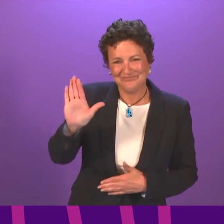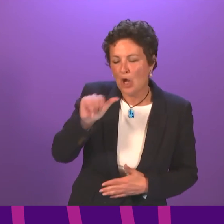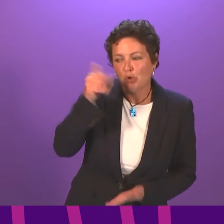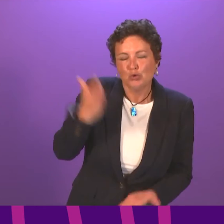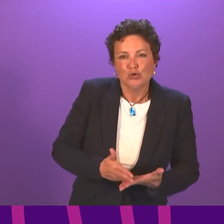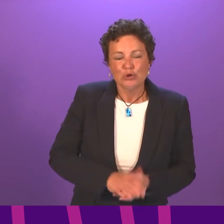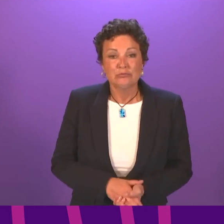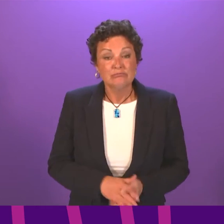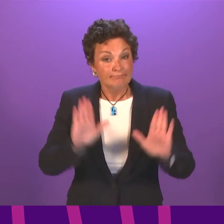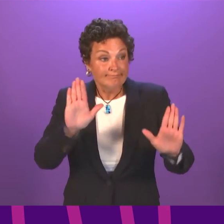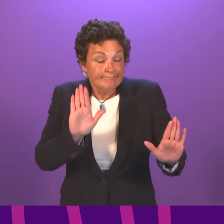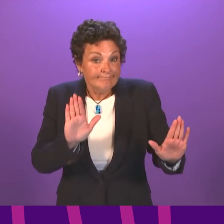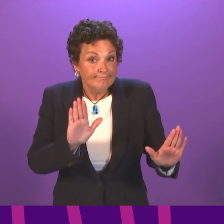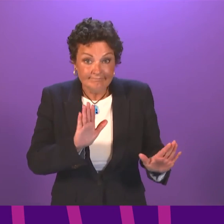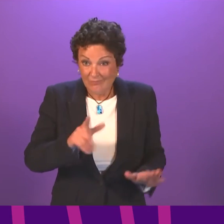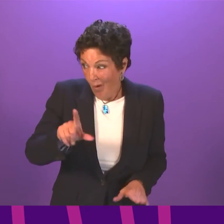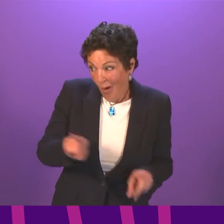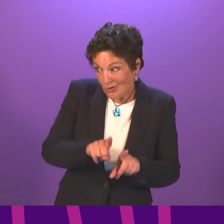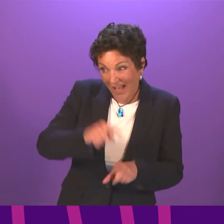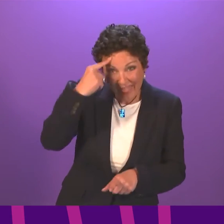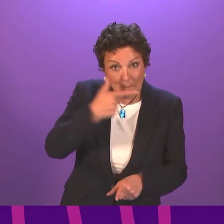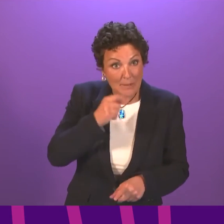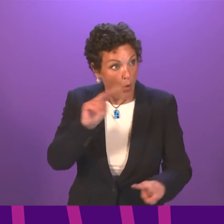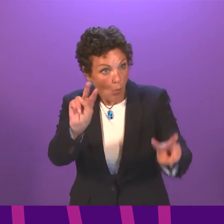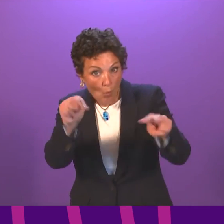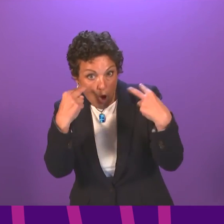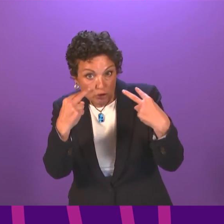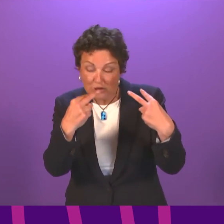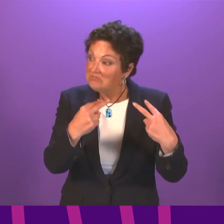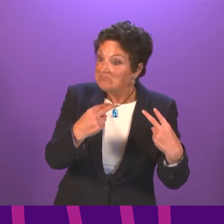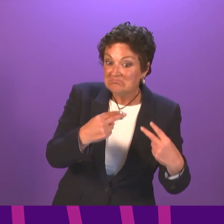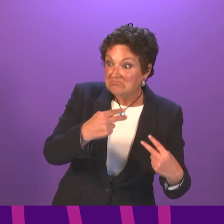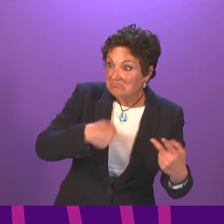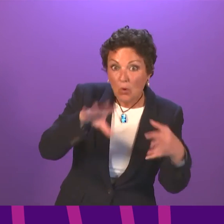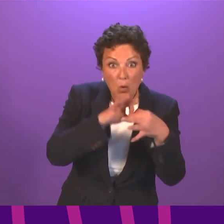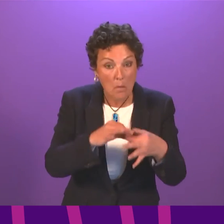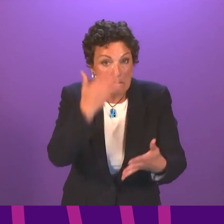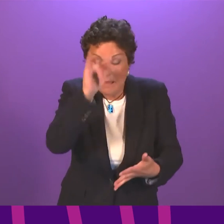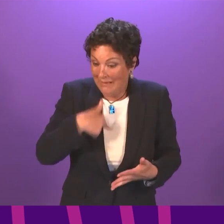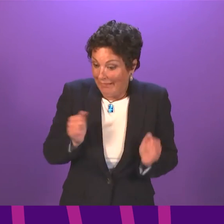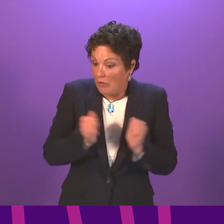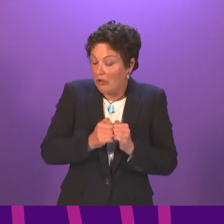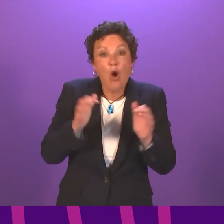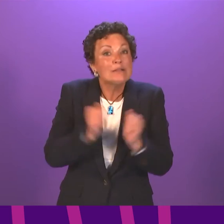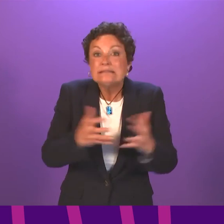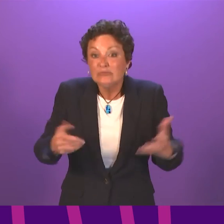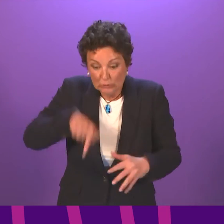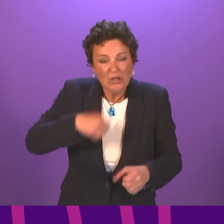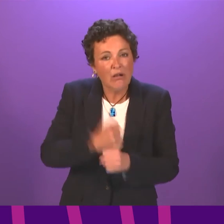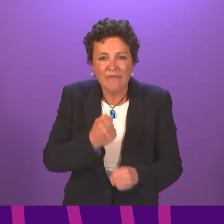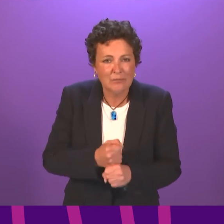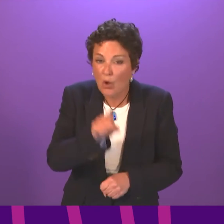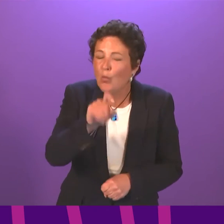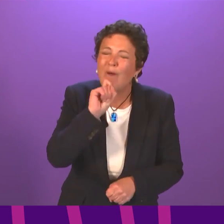reality. And actually I think people listening here, whether they agree or disagree with the judgments and decisions that the government is making, will not have